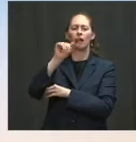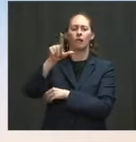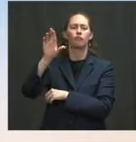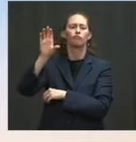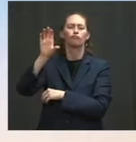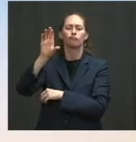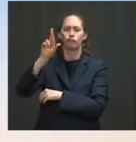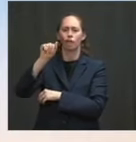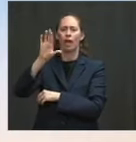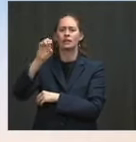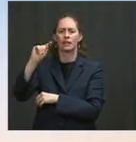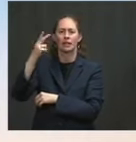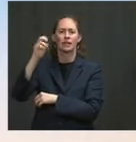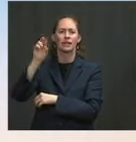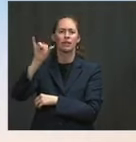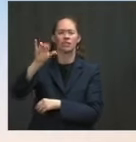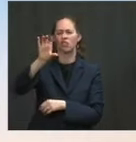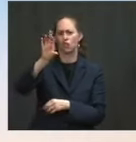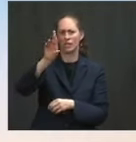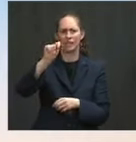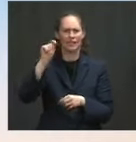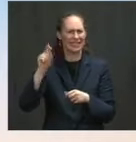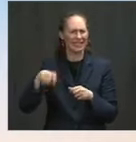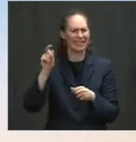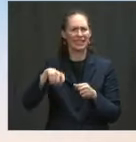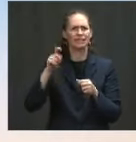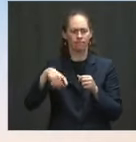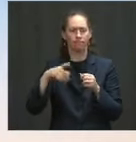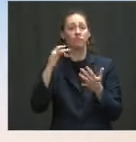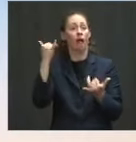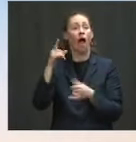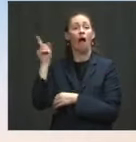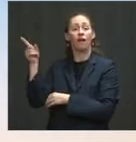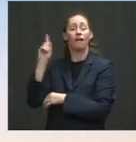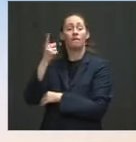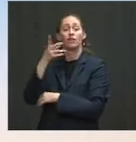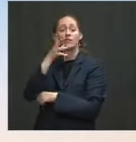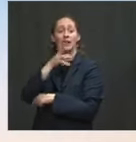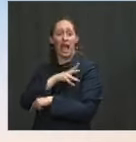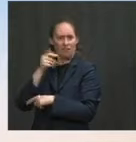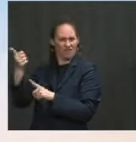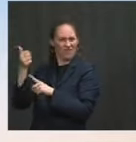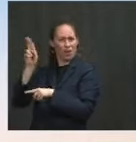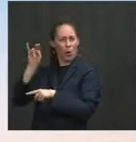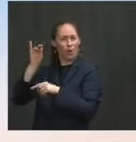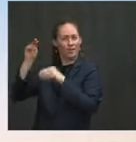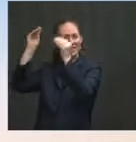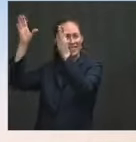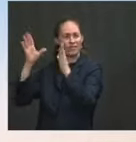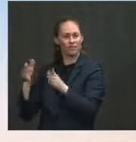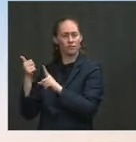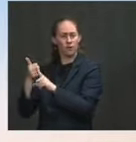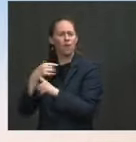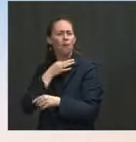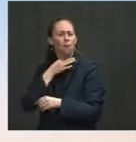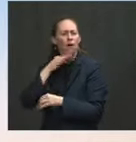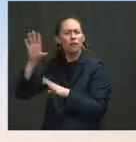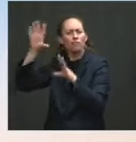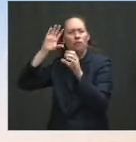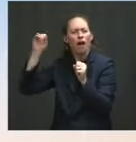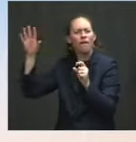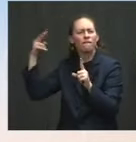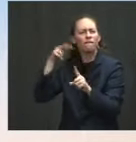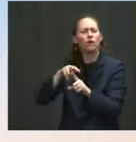education. First Lady is a teacher. She's a Union teacher. I'm wondering, what are the President's thoughts on anti-racism